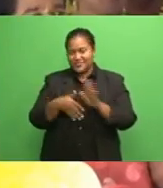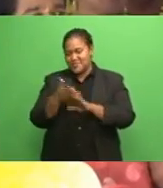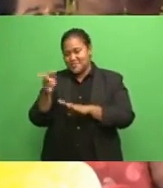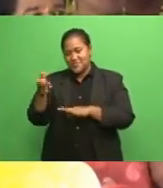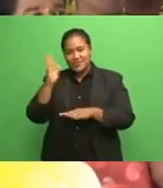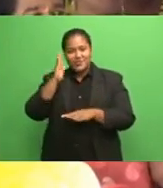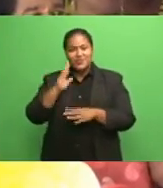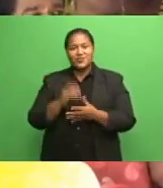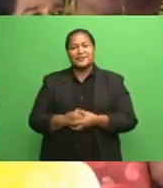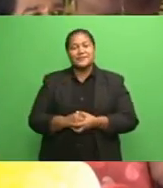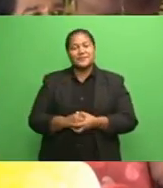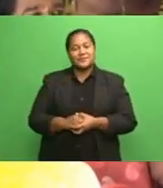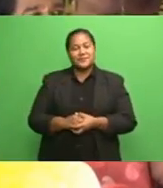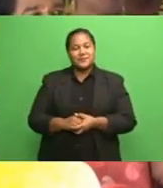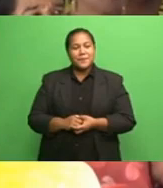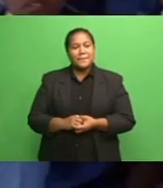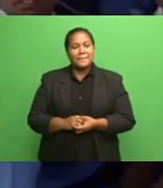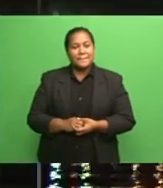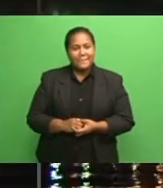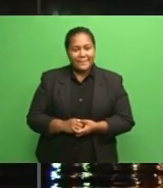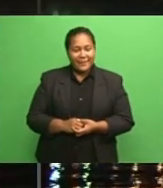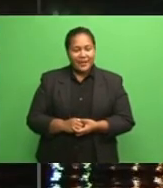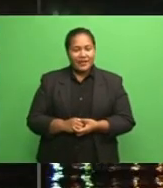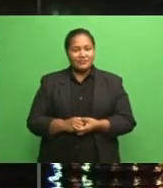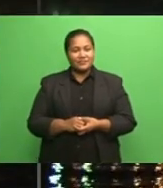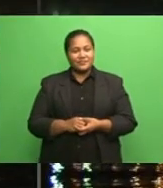Pranita Prakash, FBC News.